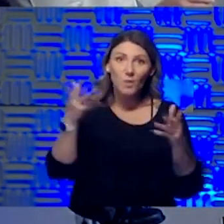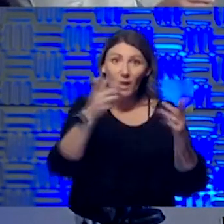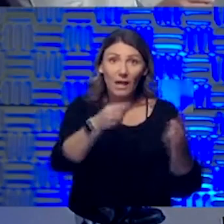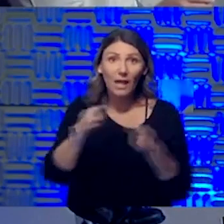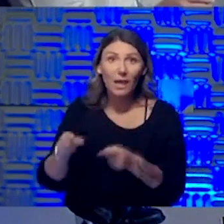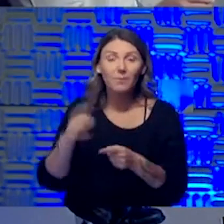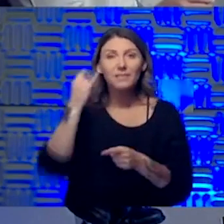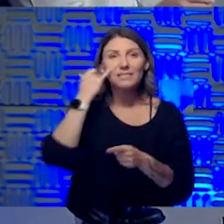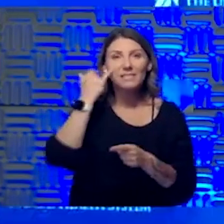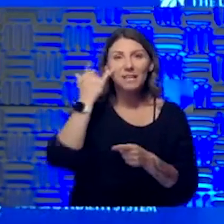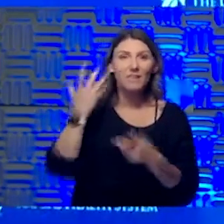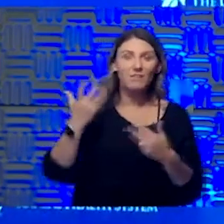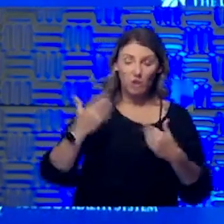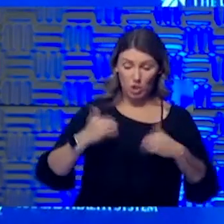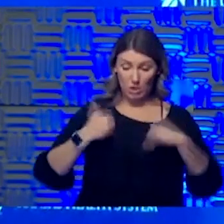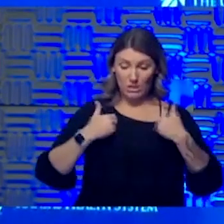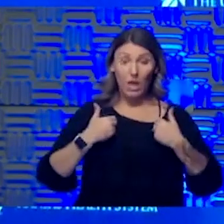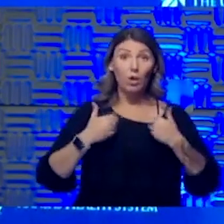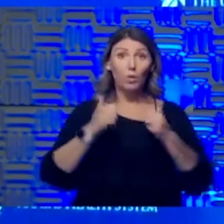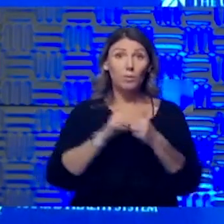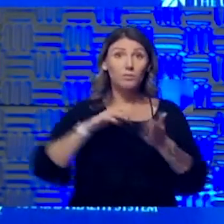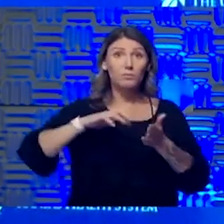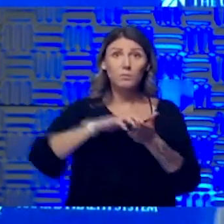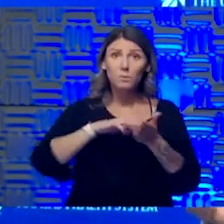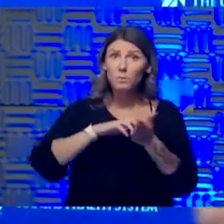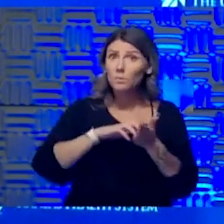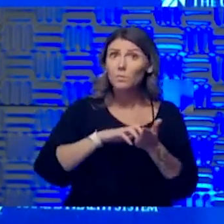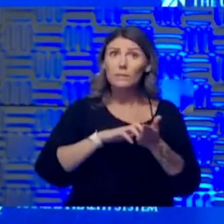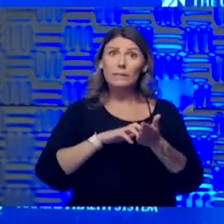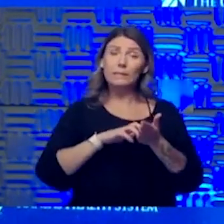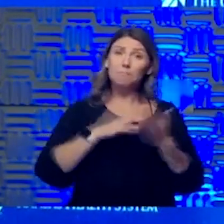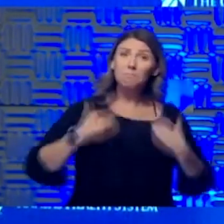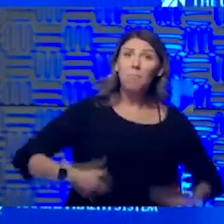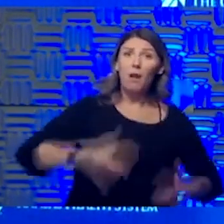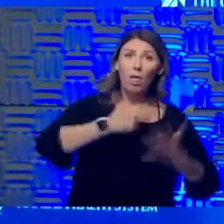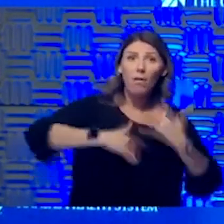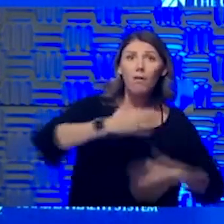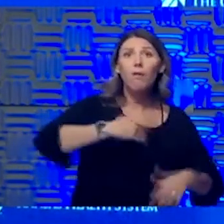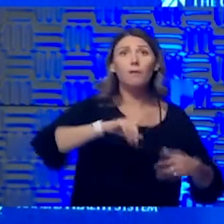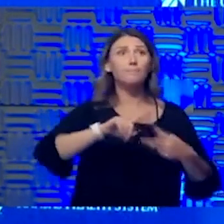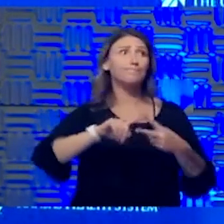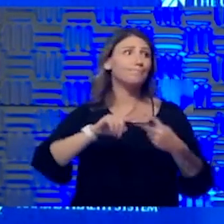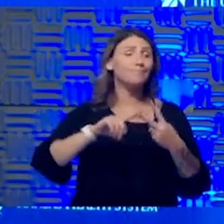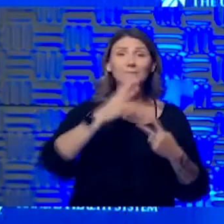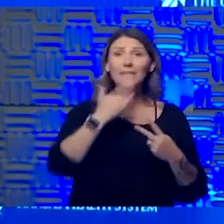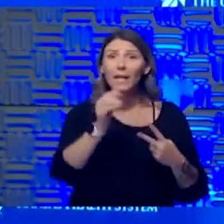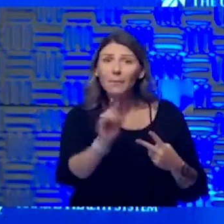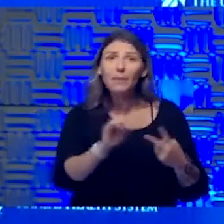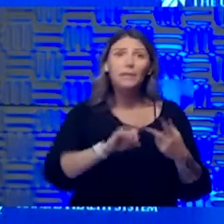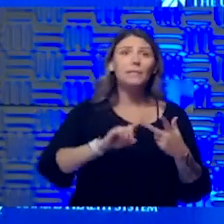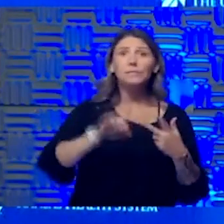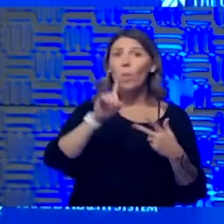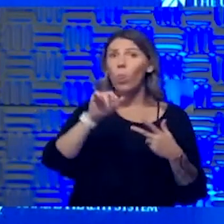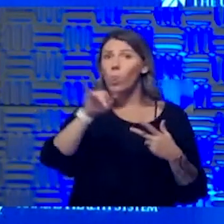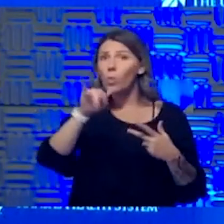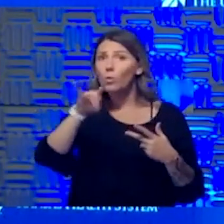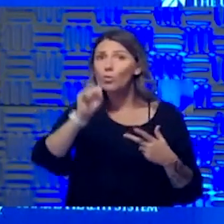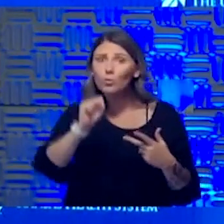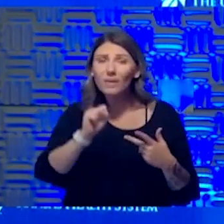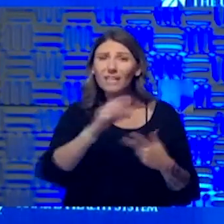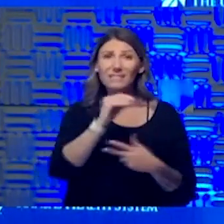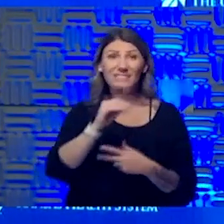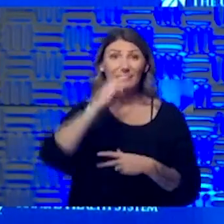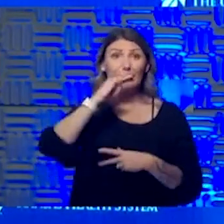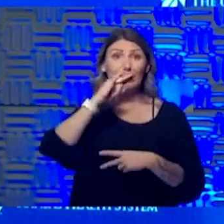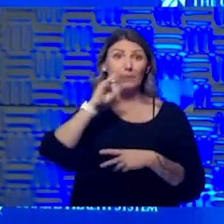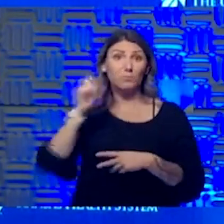younger with an immunocompromised illness, as you mentioned diabetes, high blood pressure, lupus, et cetera, and your kids go to school, they're going have a higher risk of bringing that back